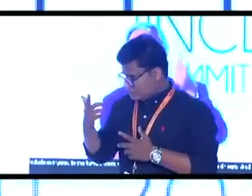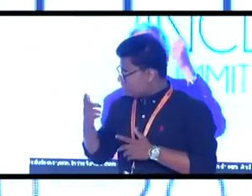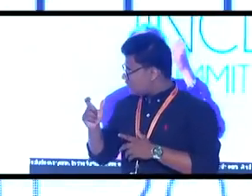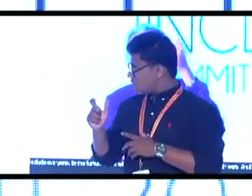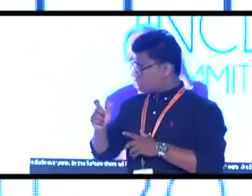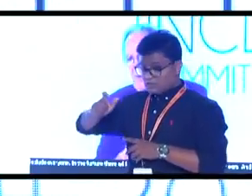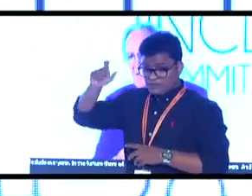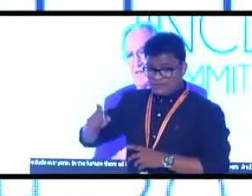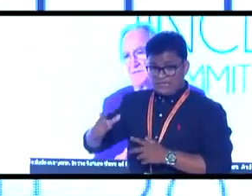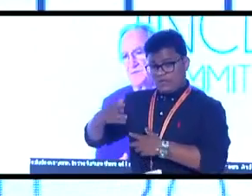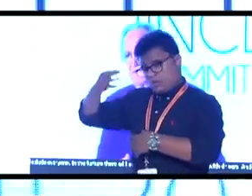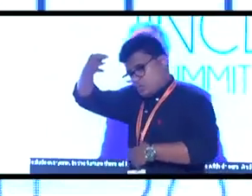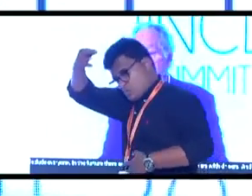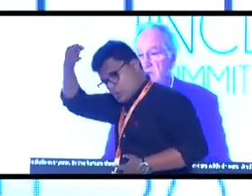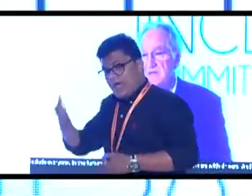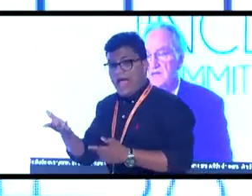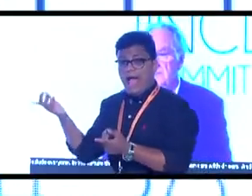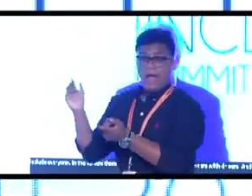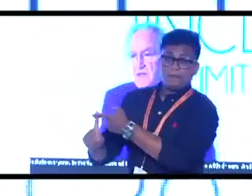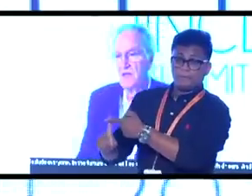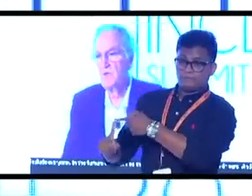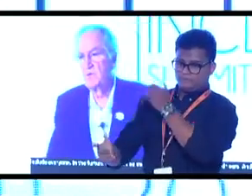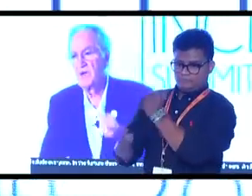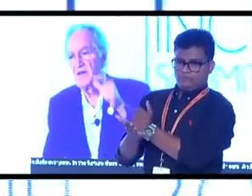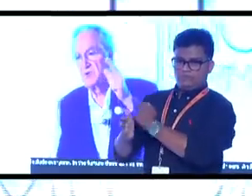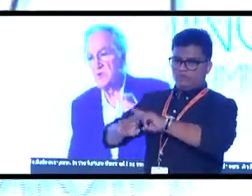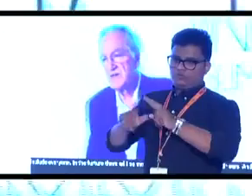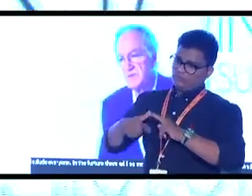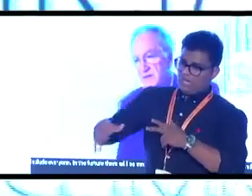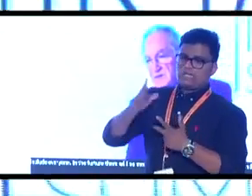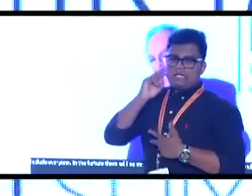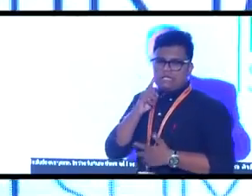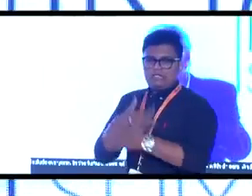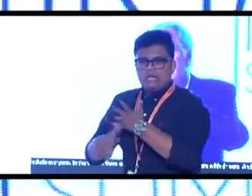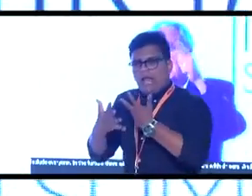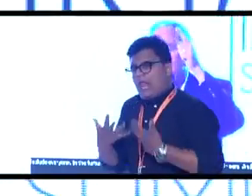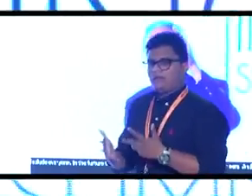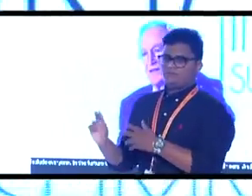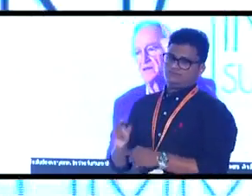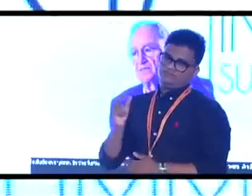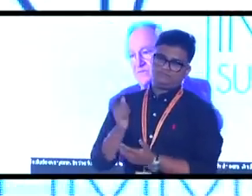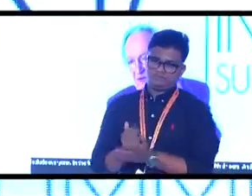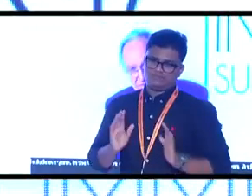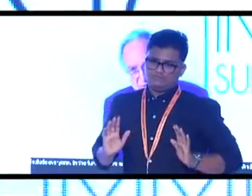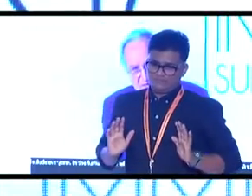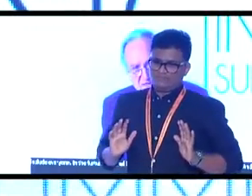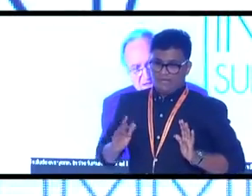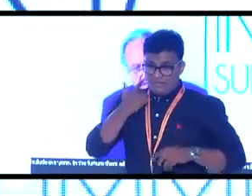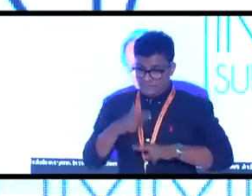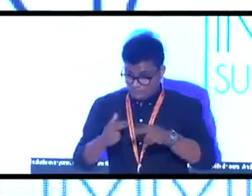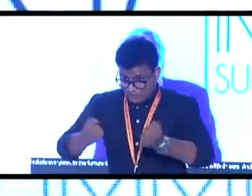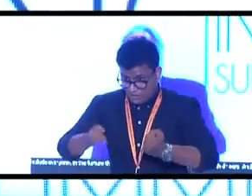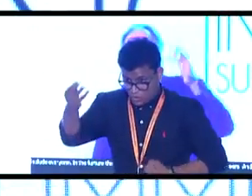built, it is built fully accessible, universal design. When we're going to have new transportation systems, it must be designed for everyone.